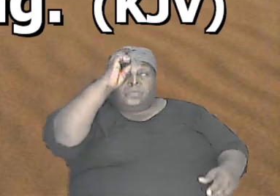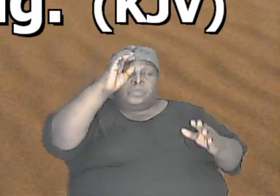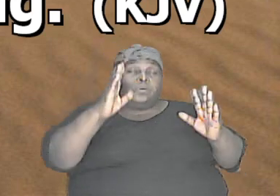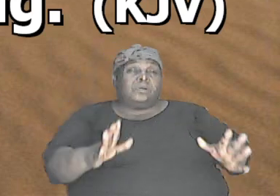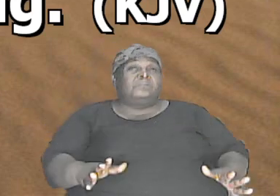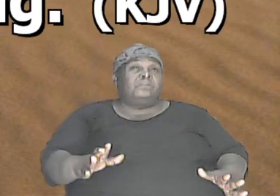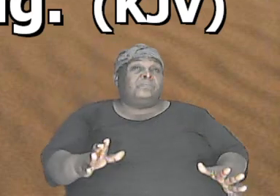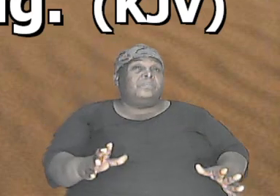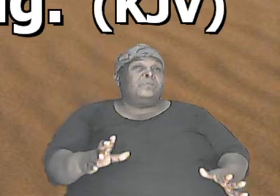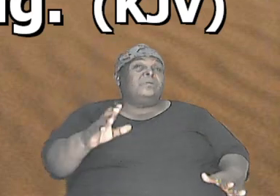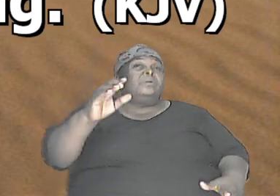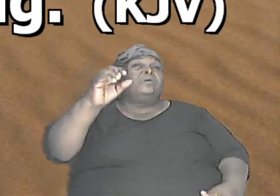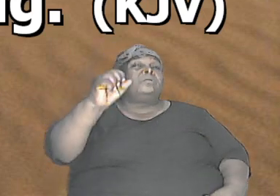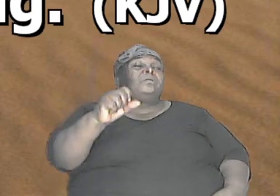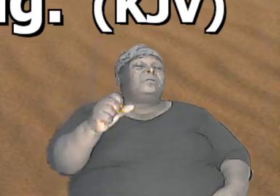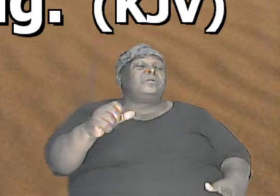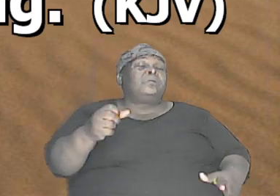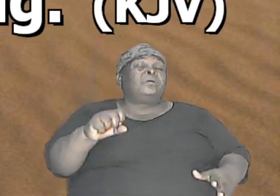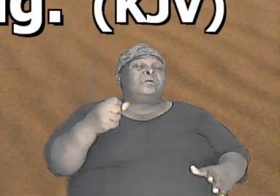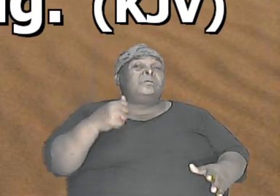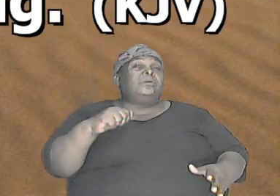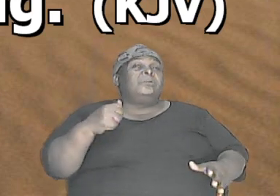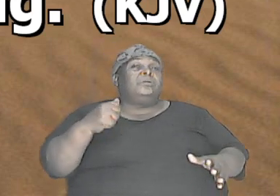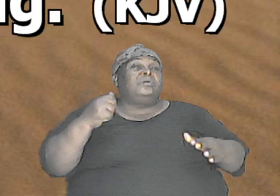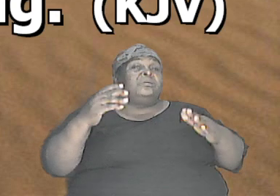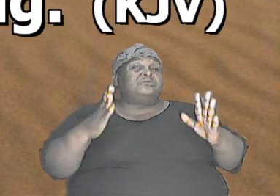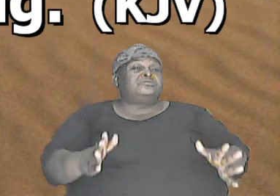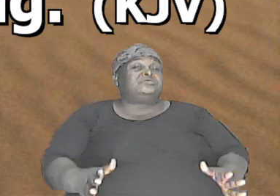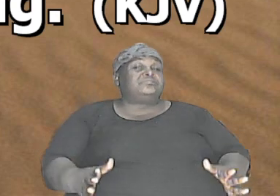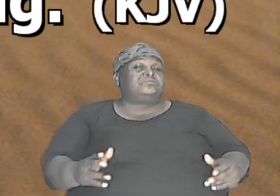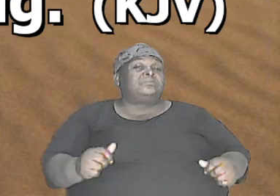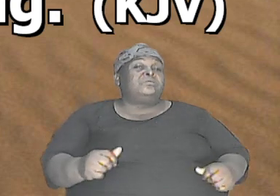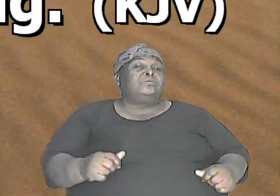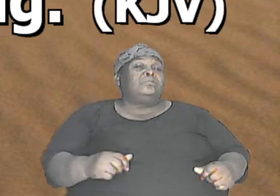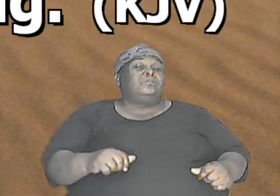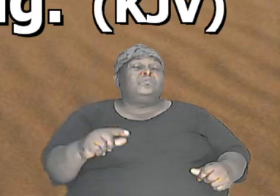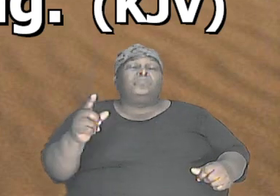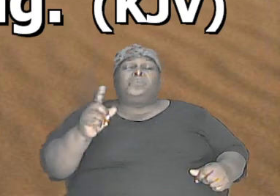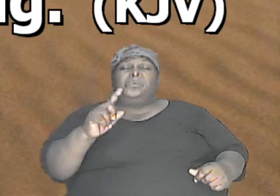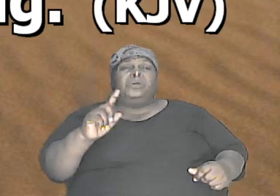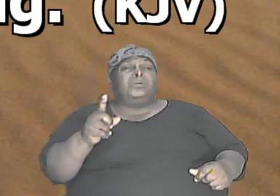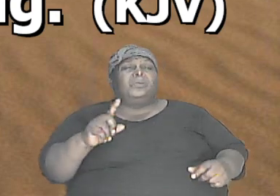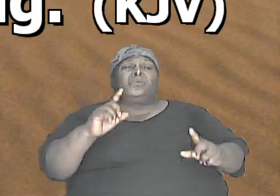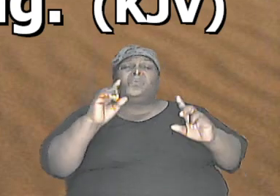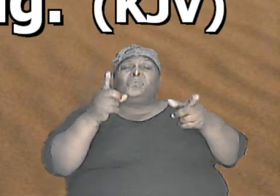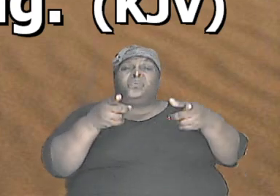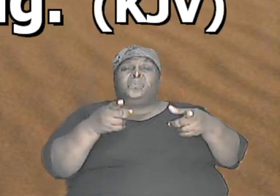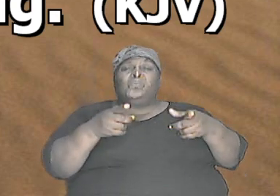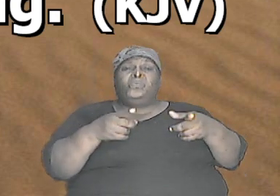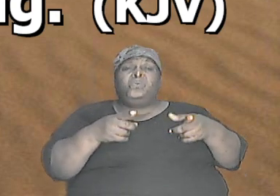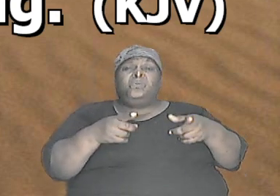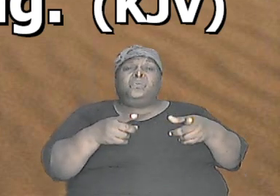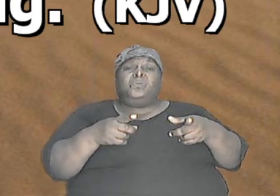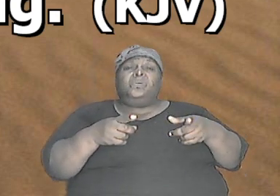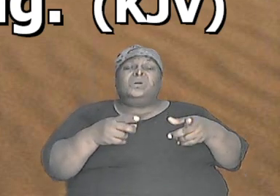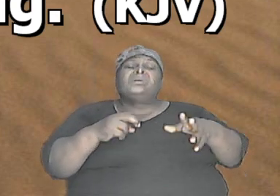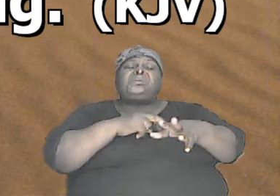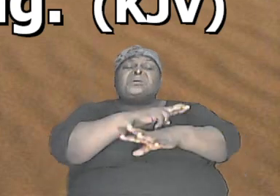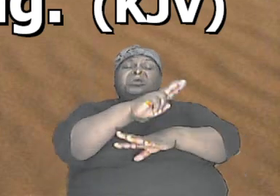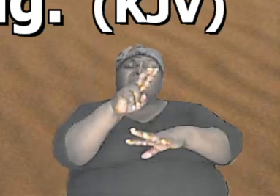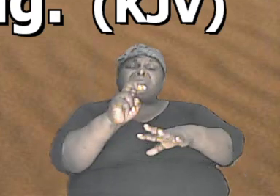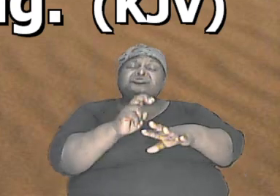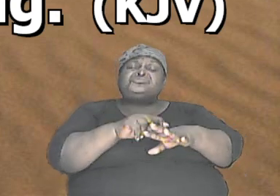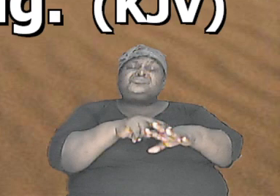for those that went and settled in Asia wherever they went and settled and a nation group emerged